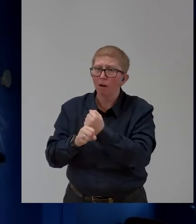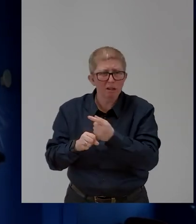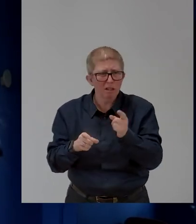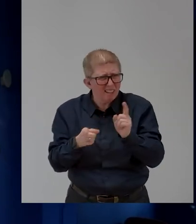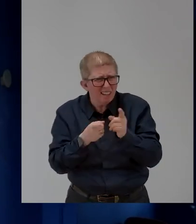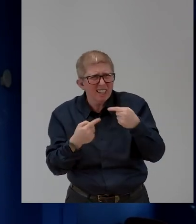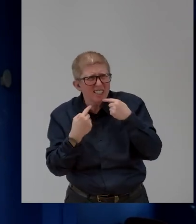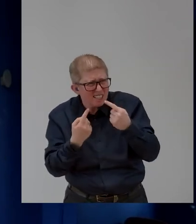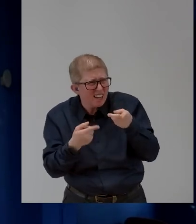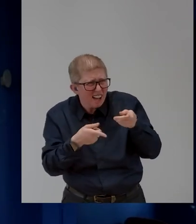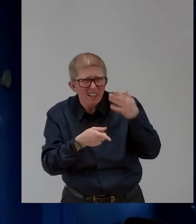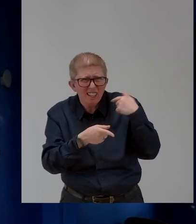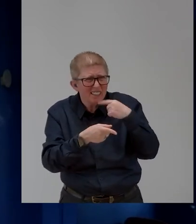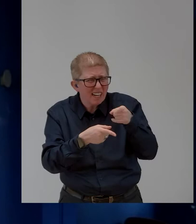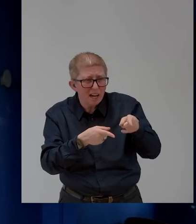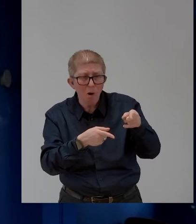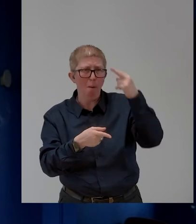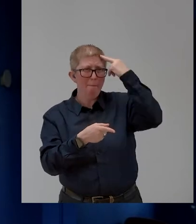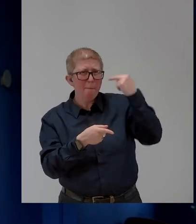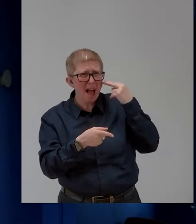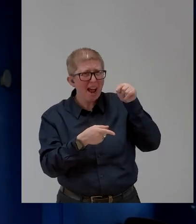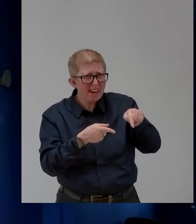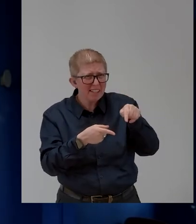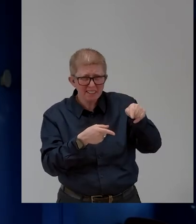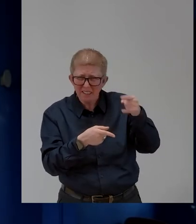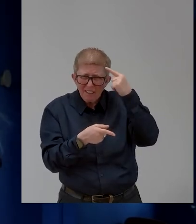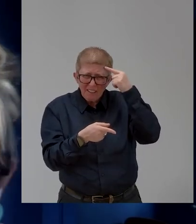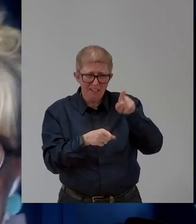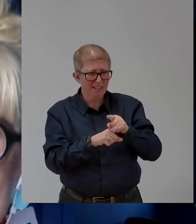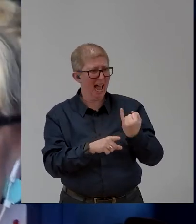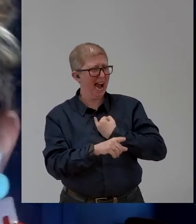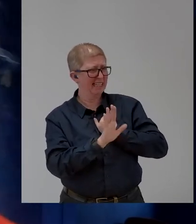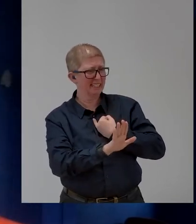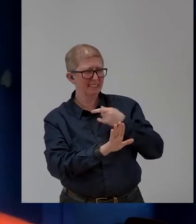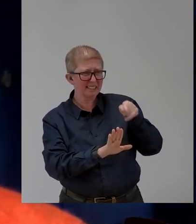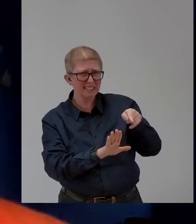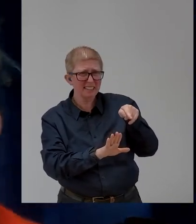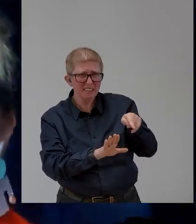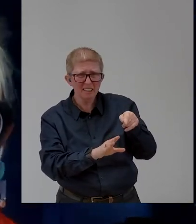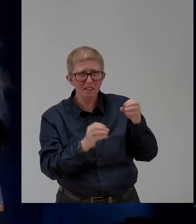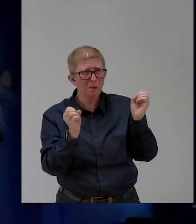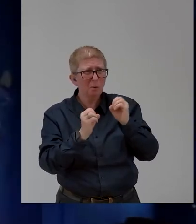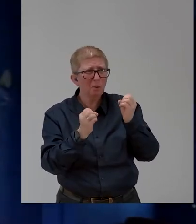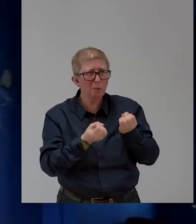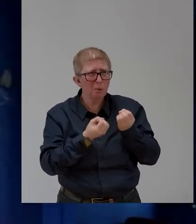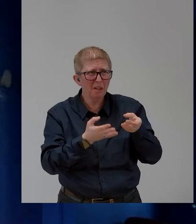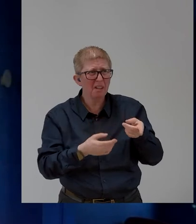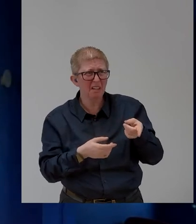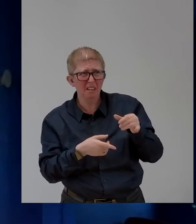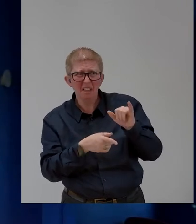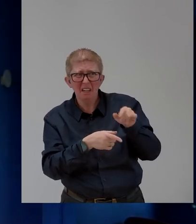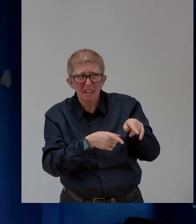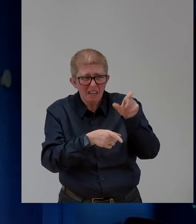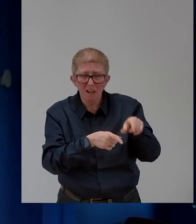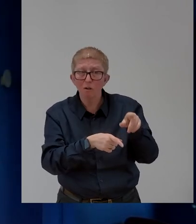that identity, that personal identity isn't given value until they get into employment or recognise their value by